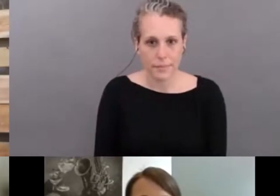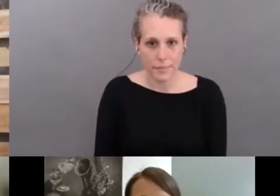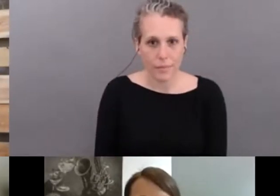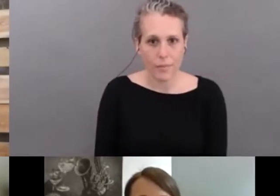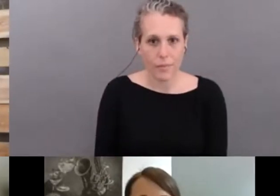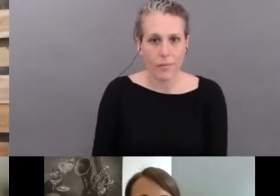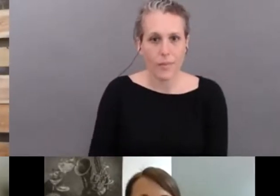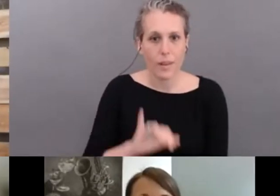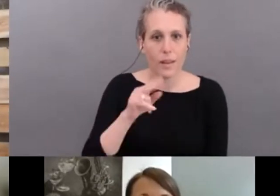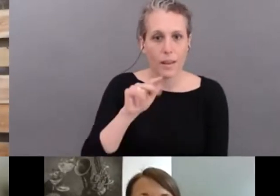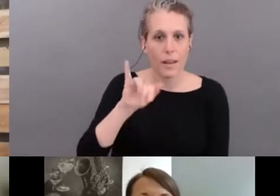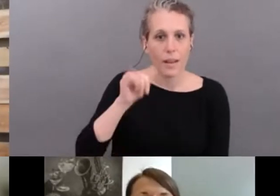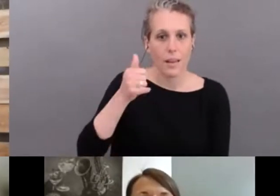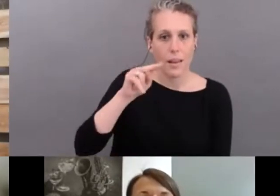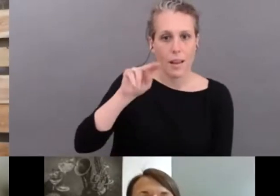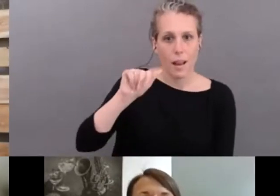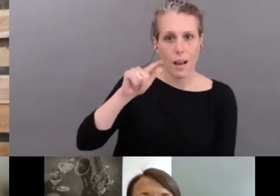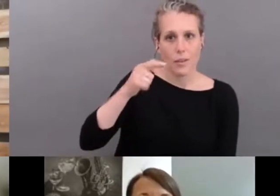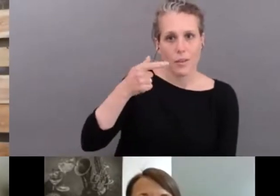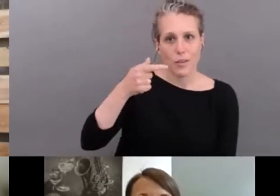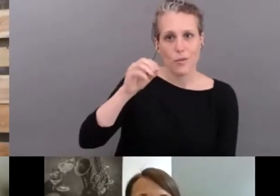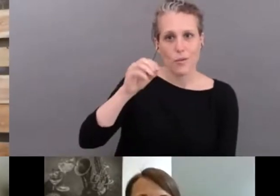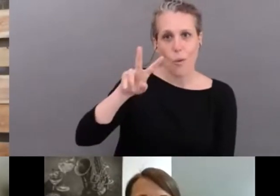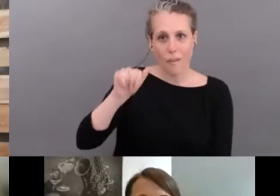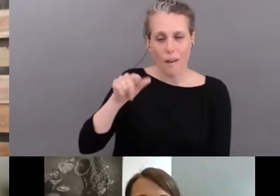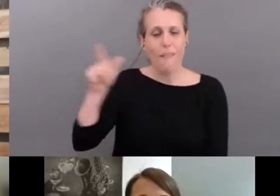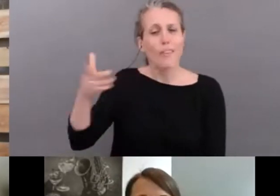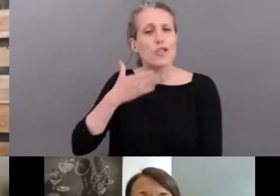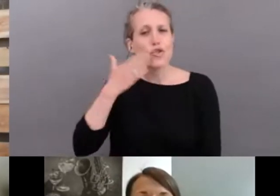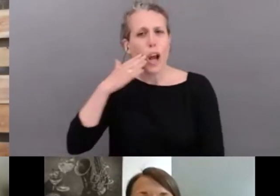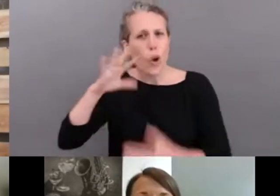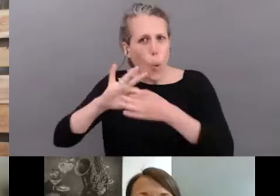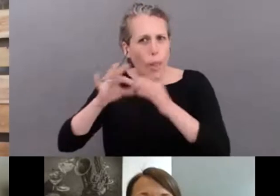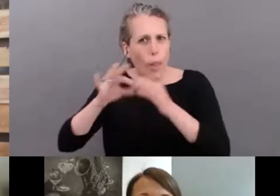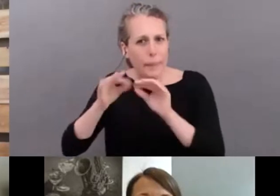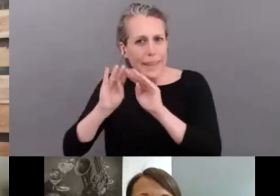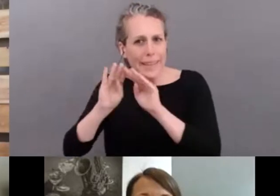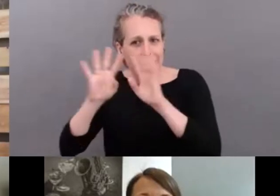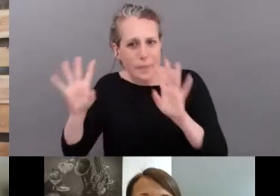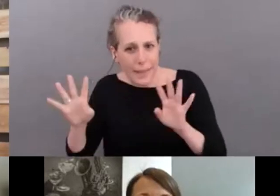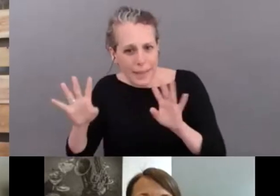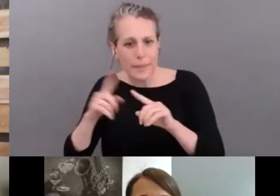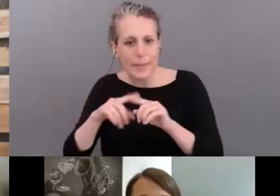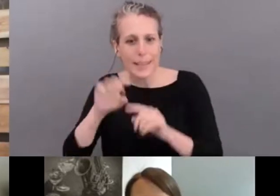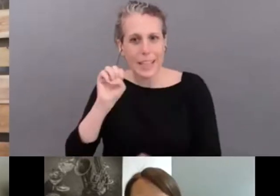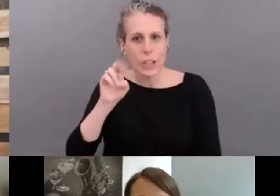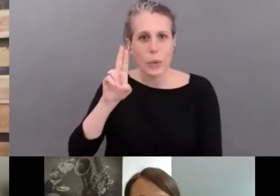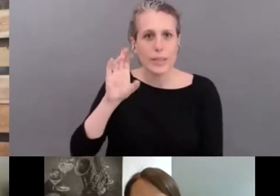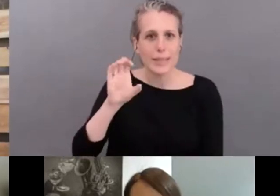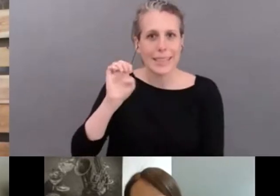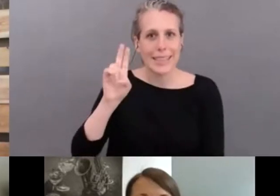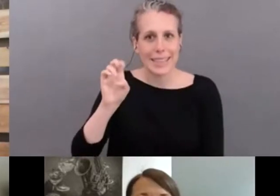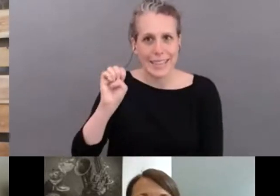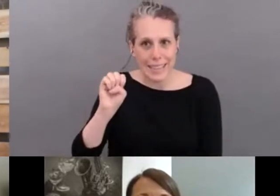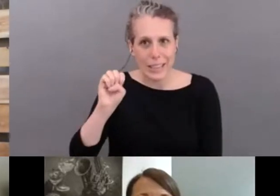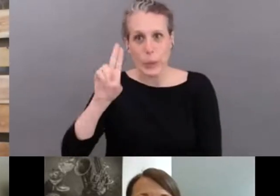and is a project manager from the czech olympic committee and the euceu office